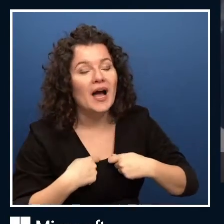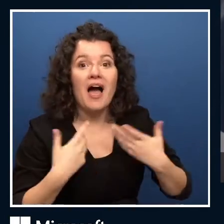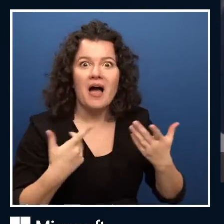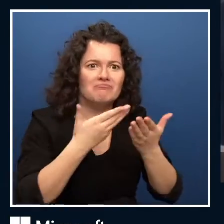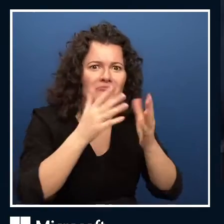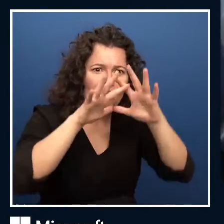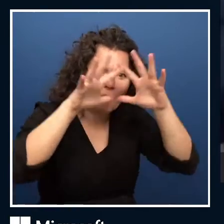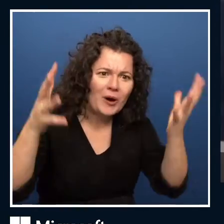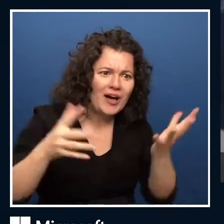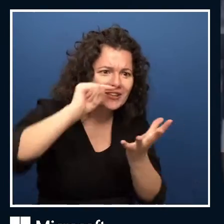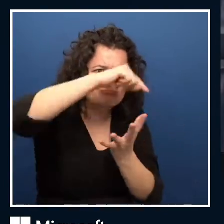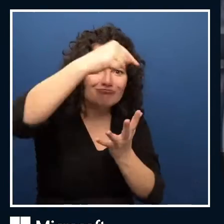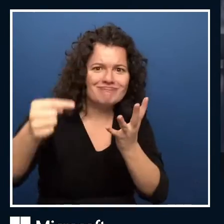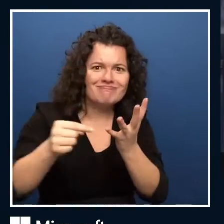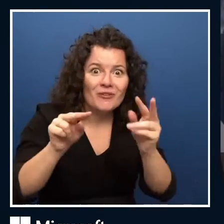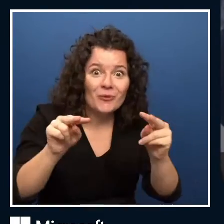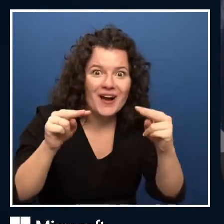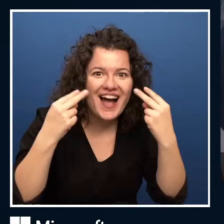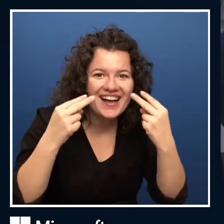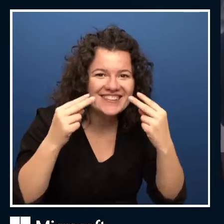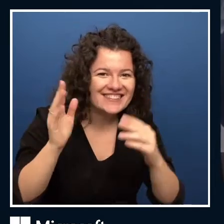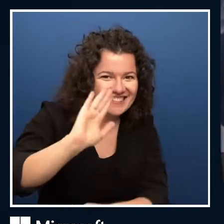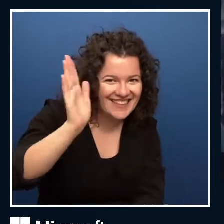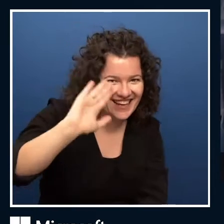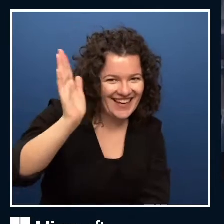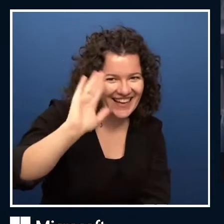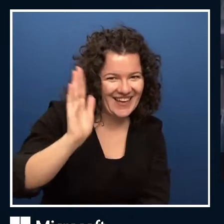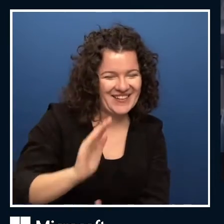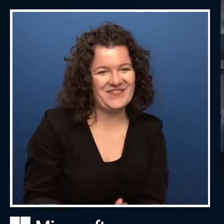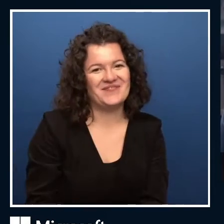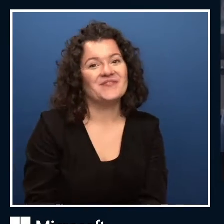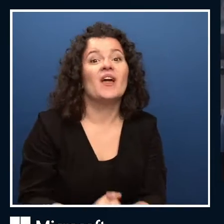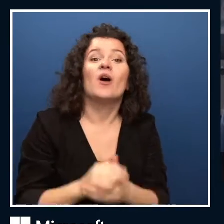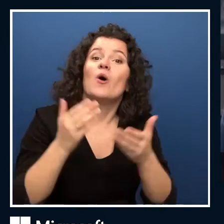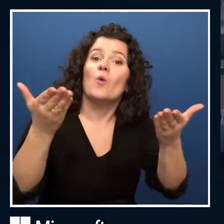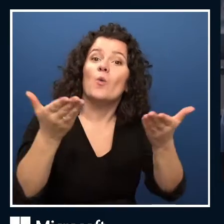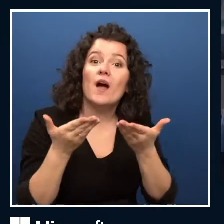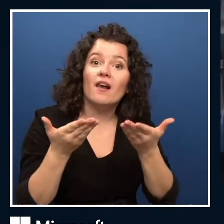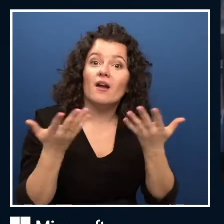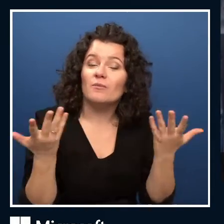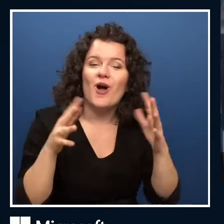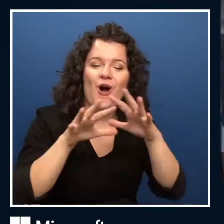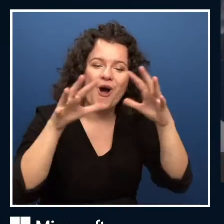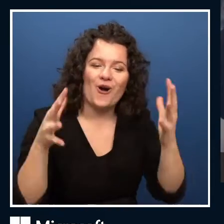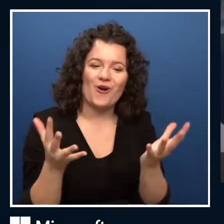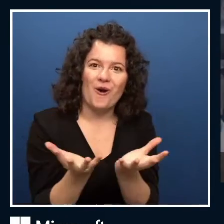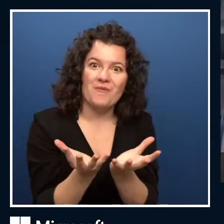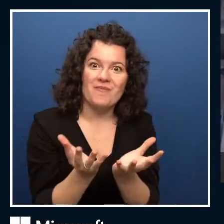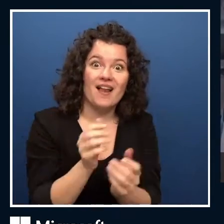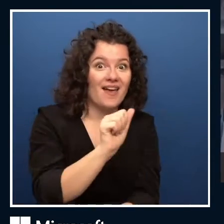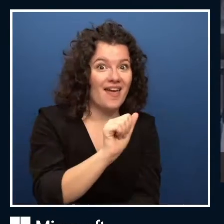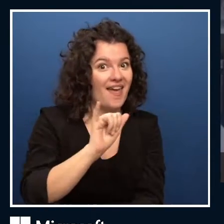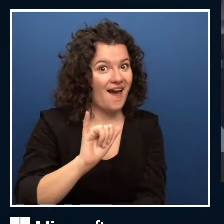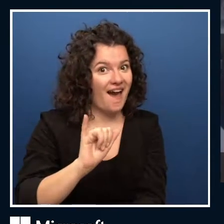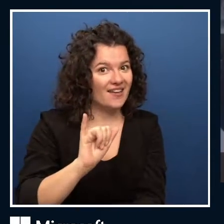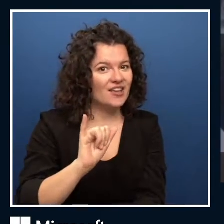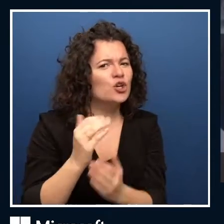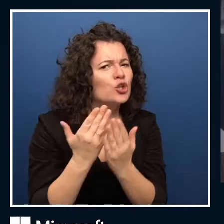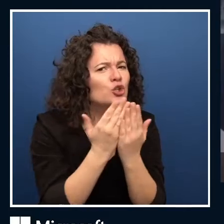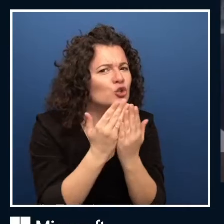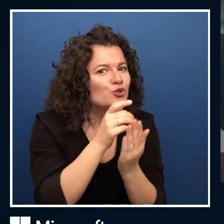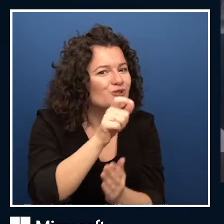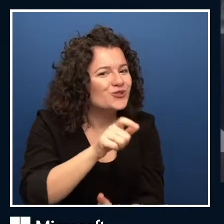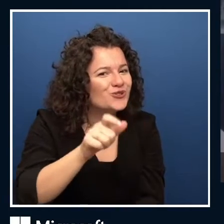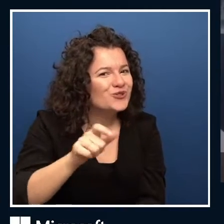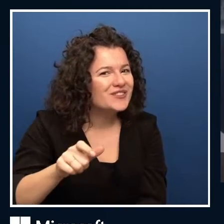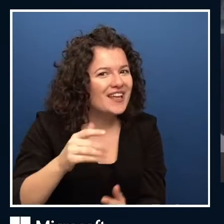as well to illustrate that. Welcome to the Global AI Student Conference today. My name is Amy Boyd. I'm a cloud